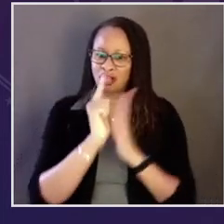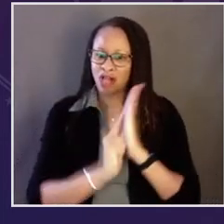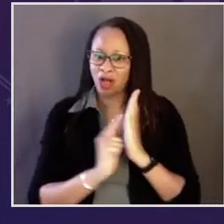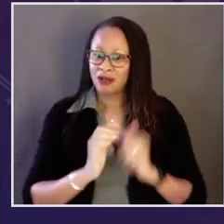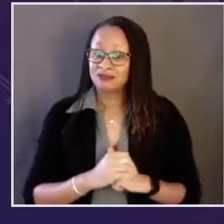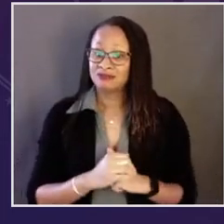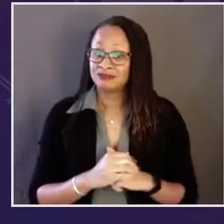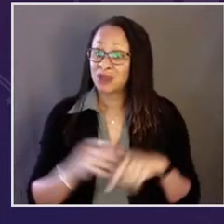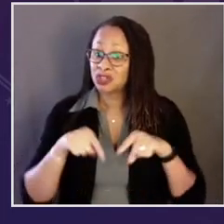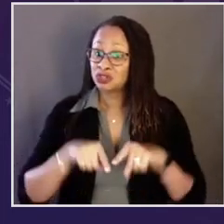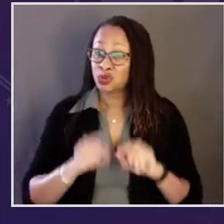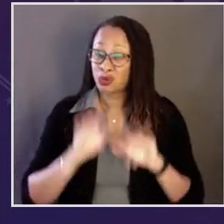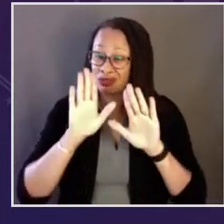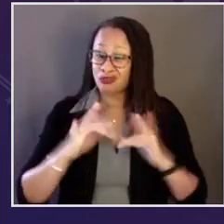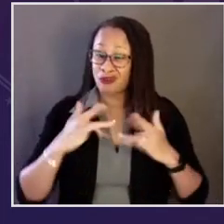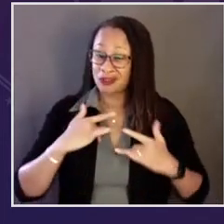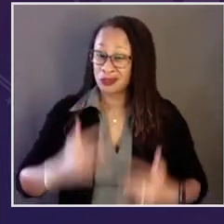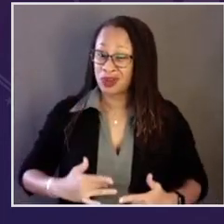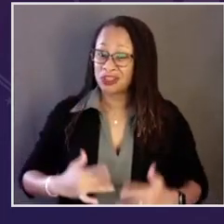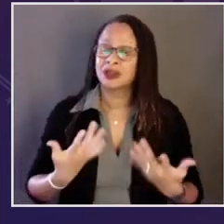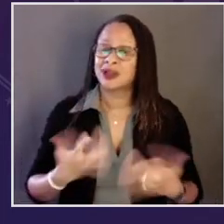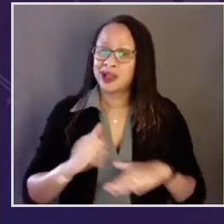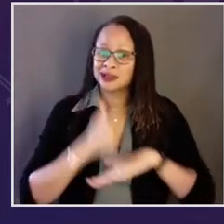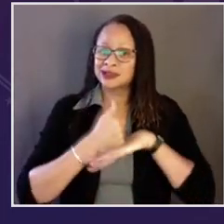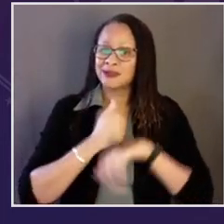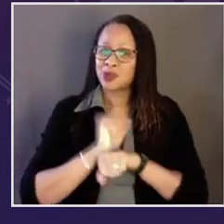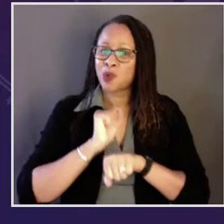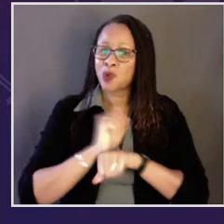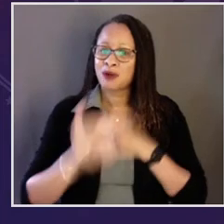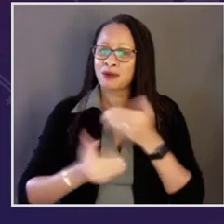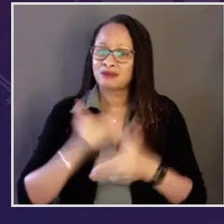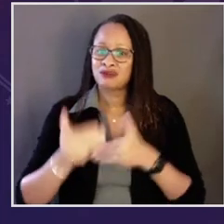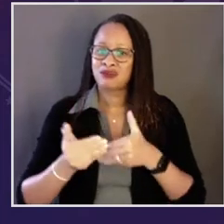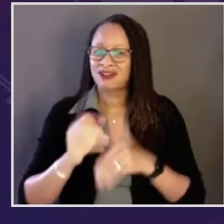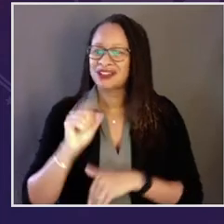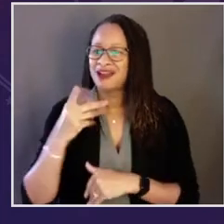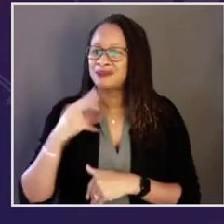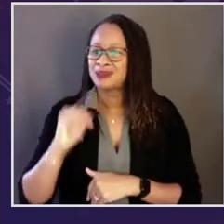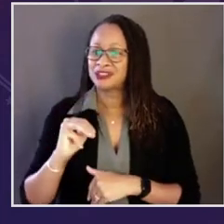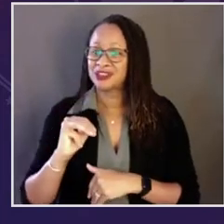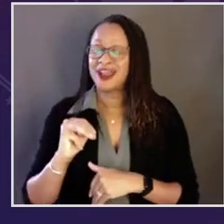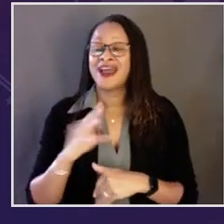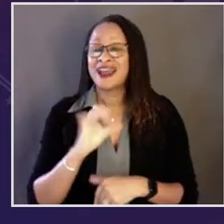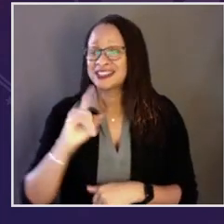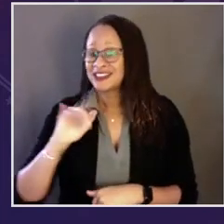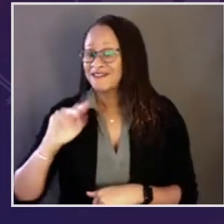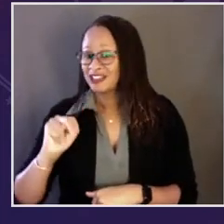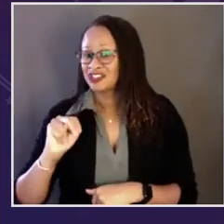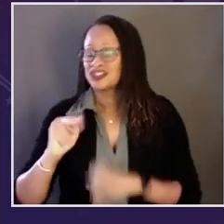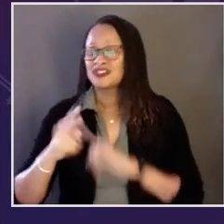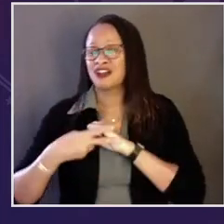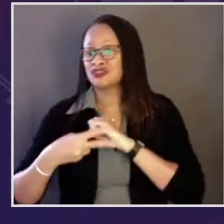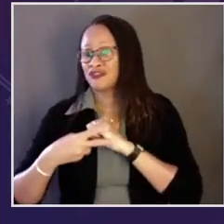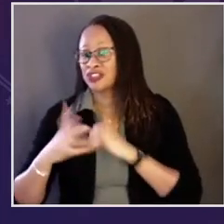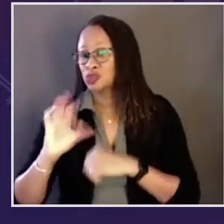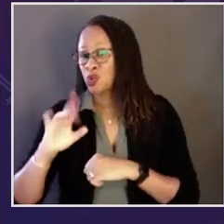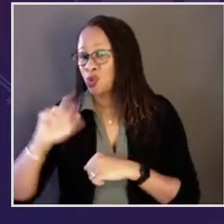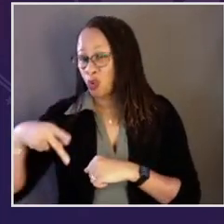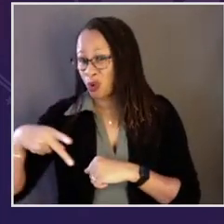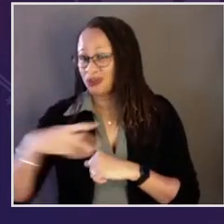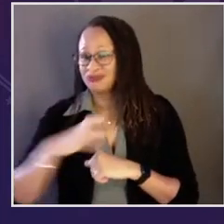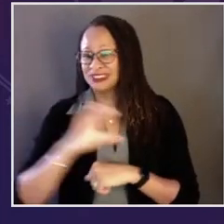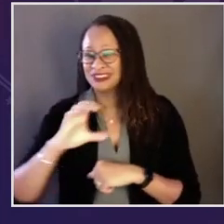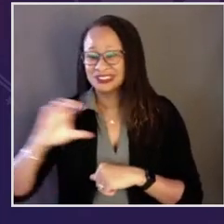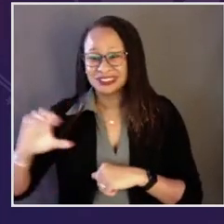of equal protection under the law. During the Great Depression, we established the Works Progress Administration